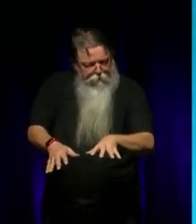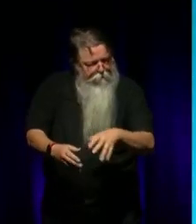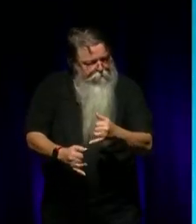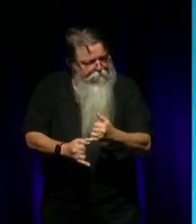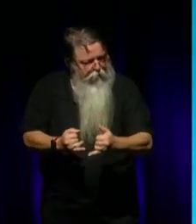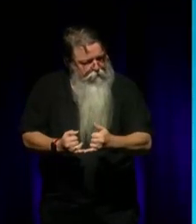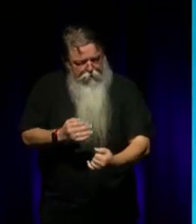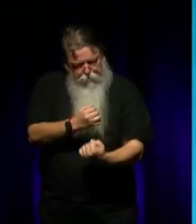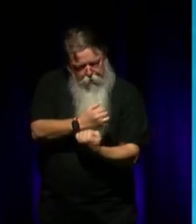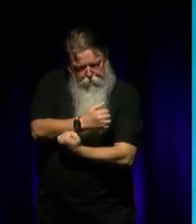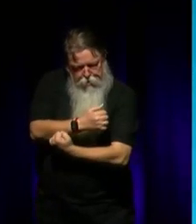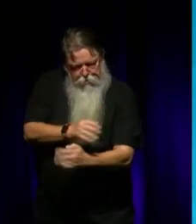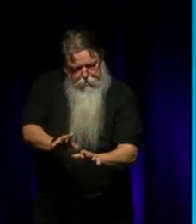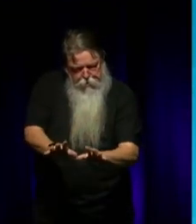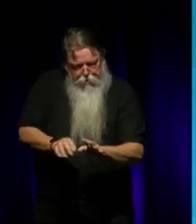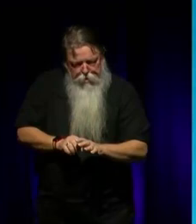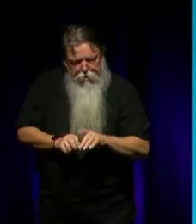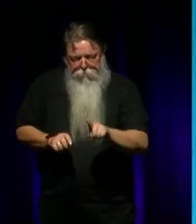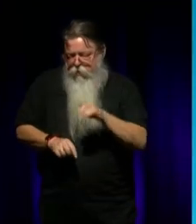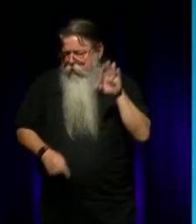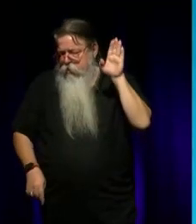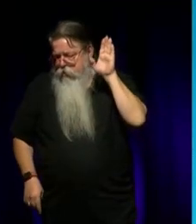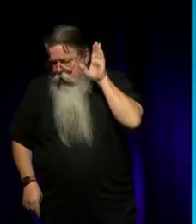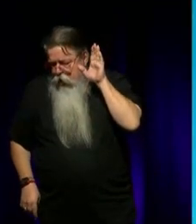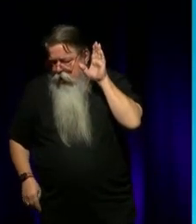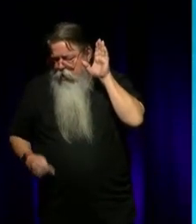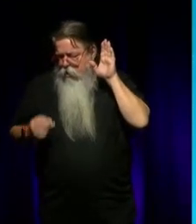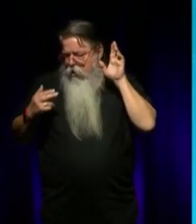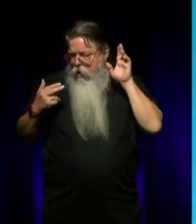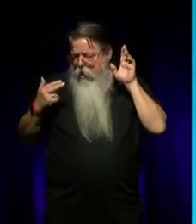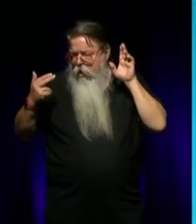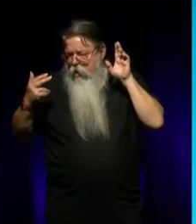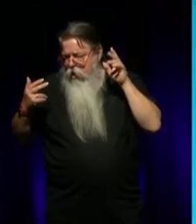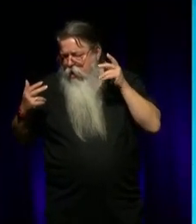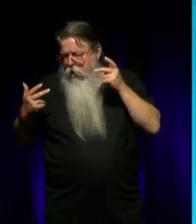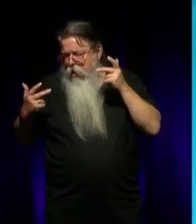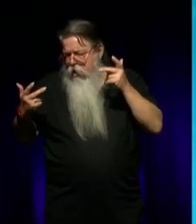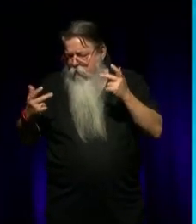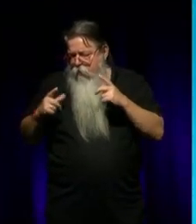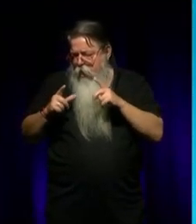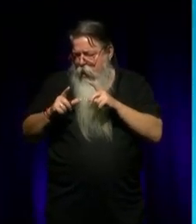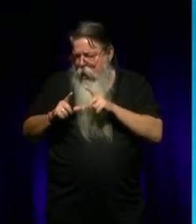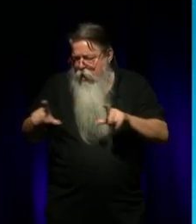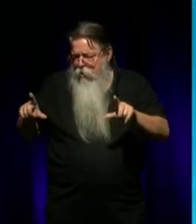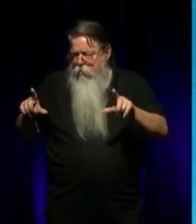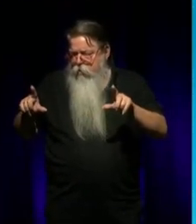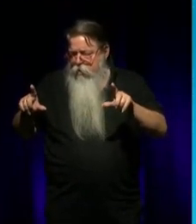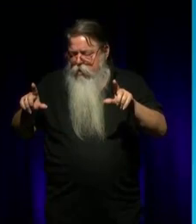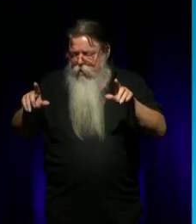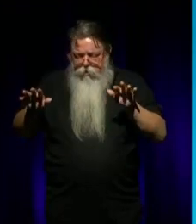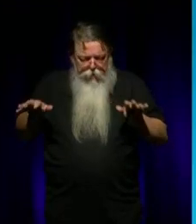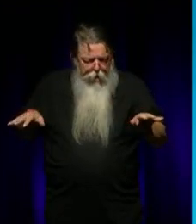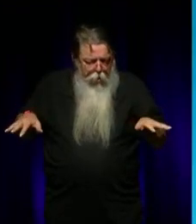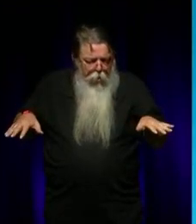you can't mistake that sound. There's that vocalising of language. And then there's that haunting,